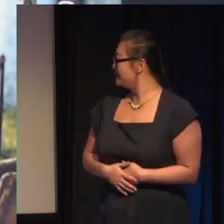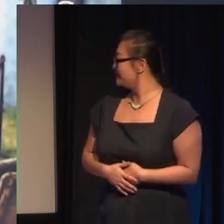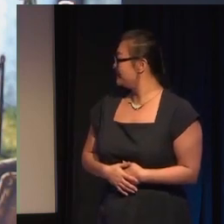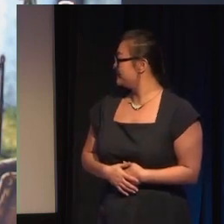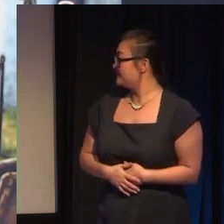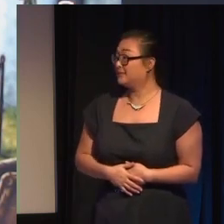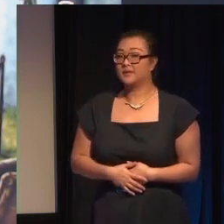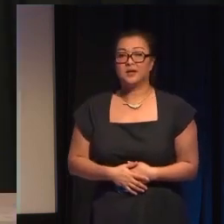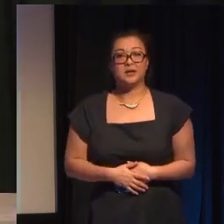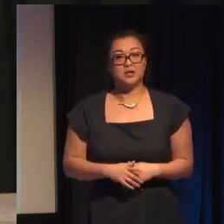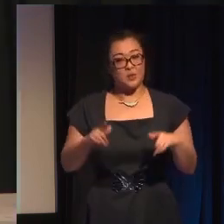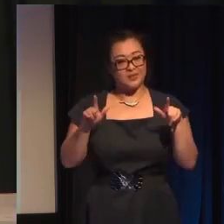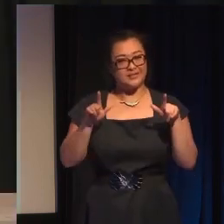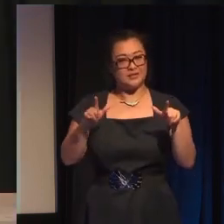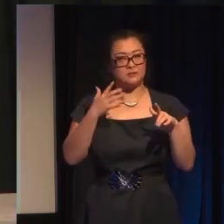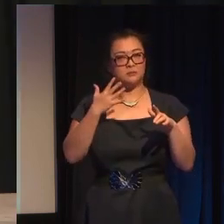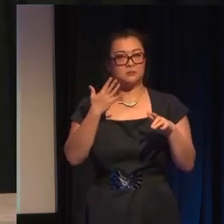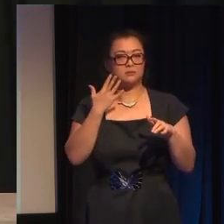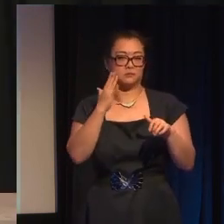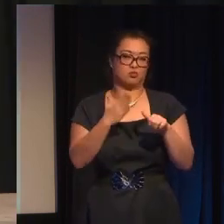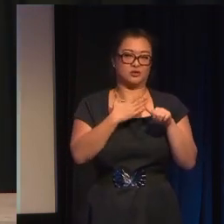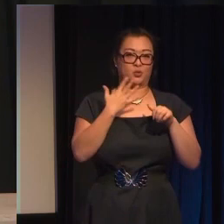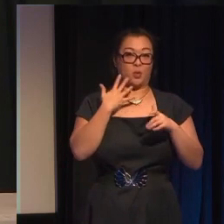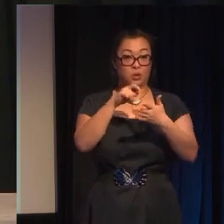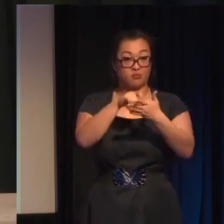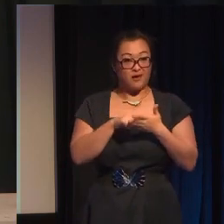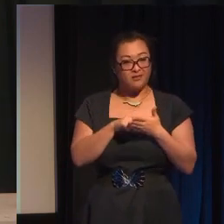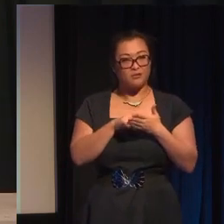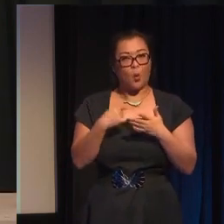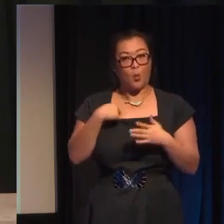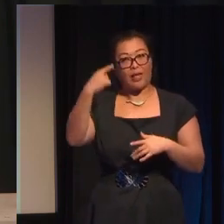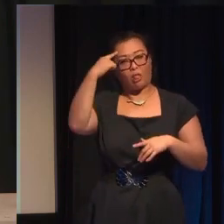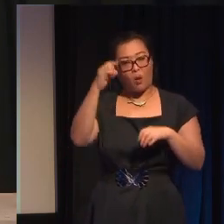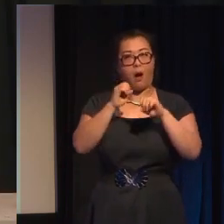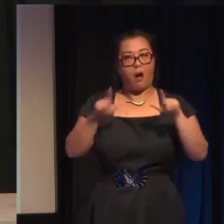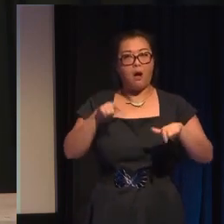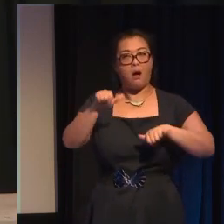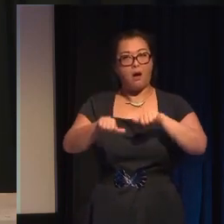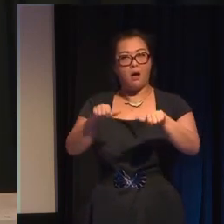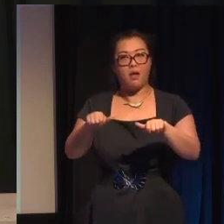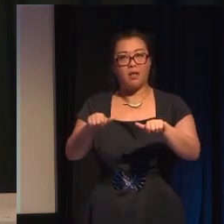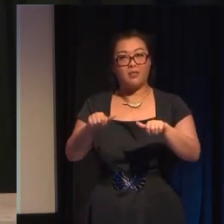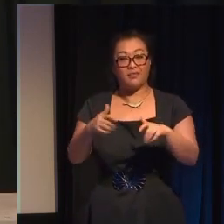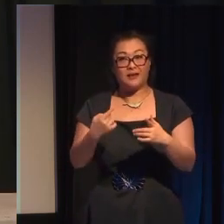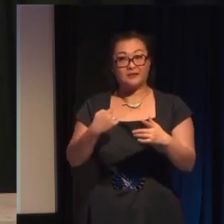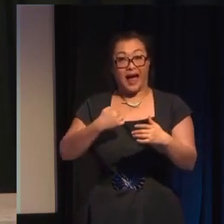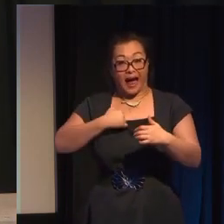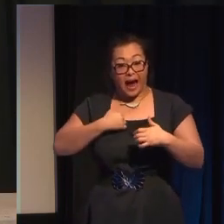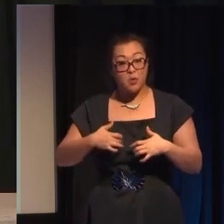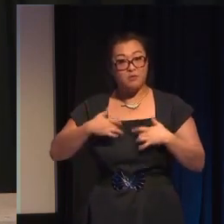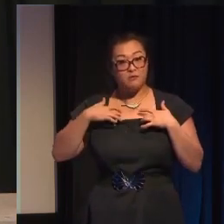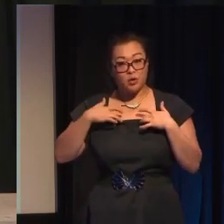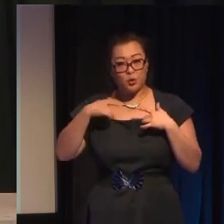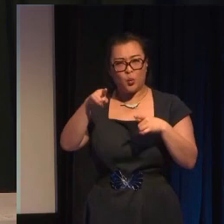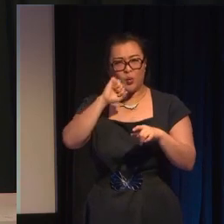those scenes as we had written them based only on our intuition then we'd have gotten something wrong that felt wrong to people who had more